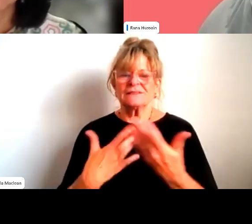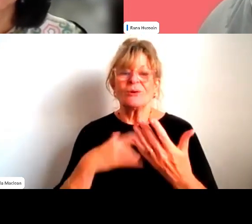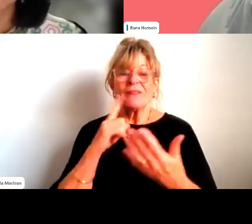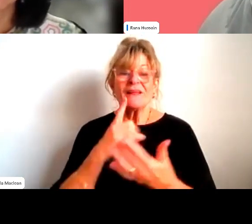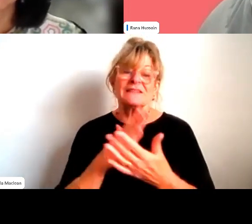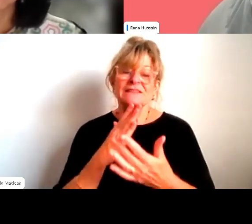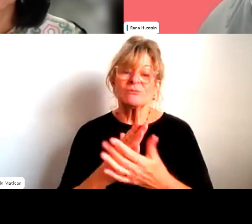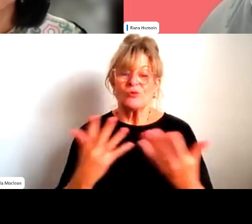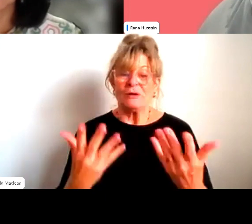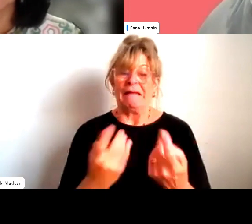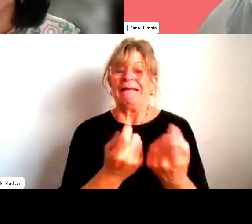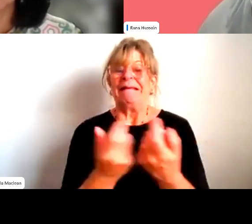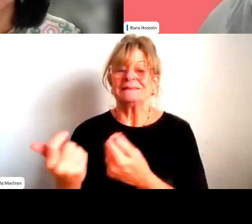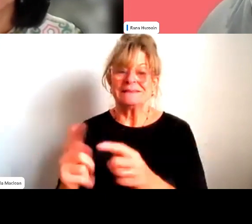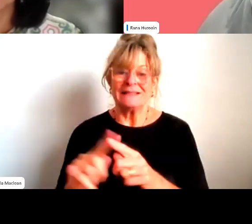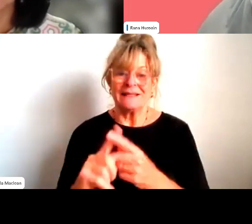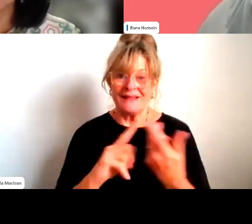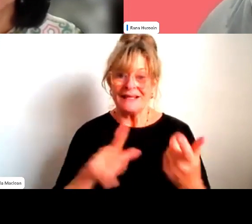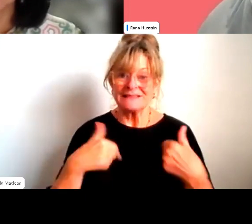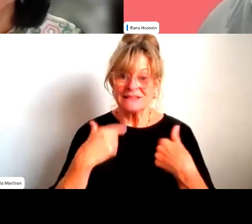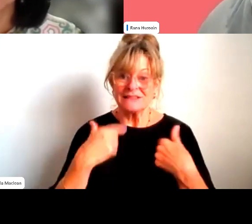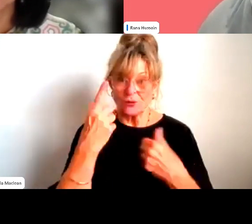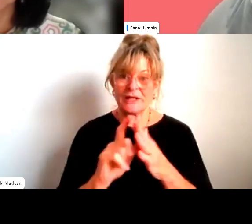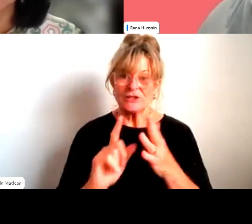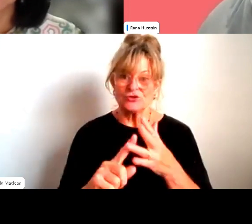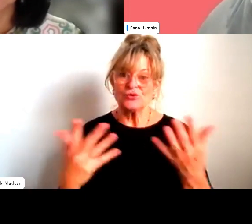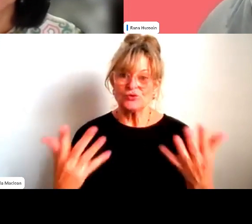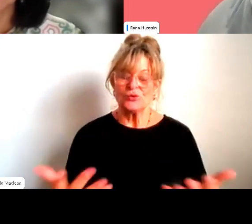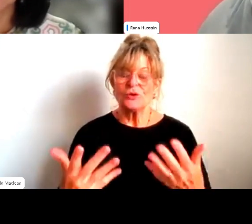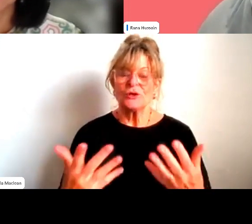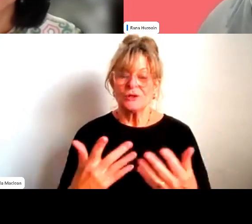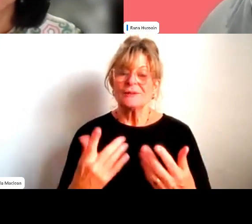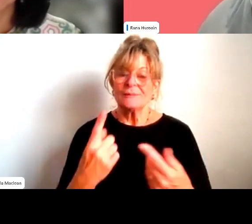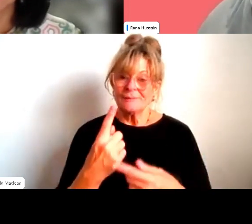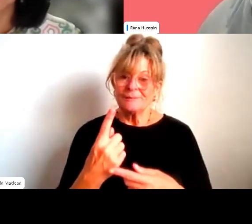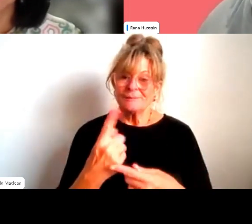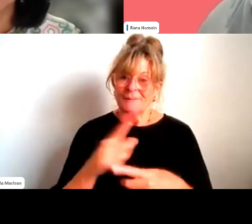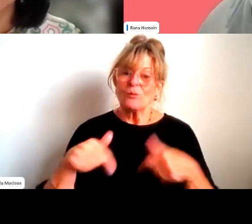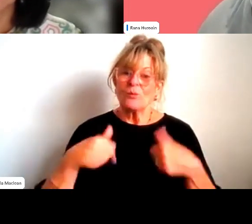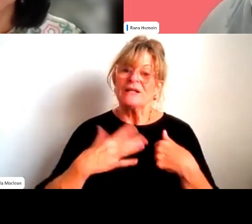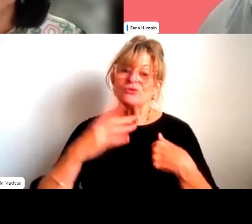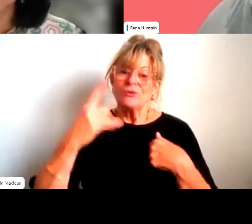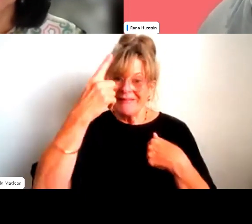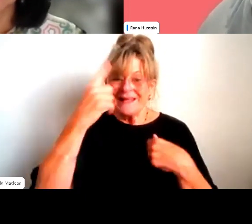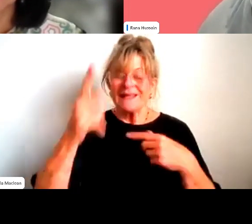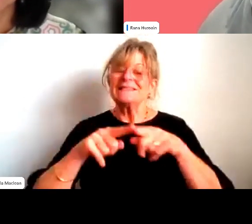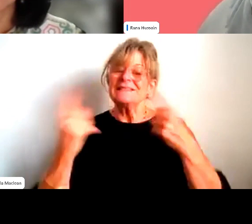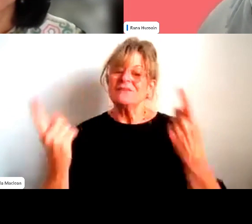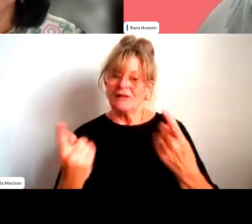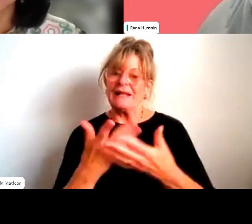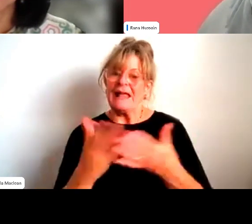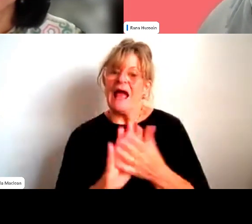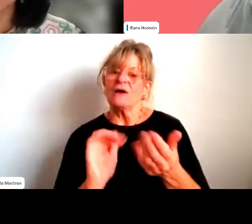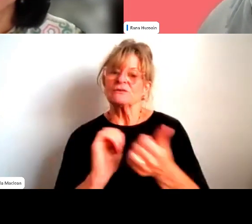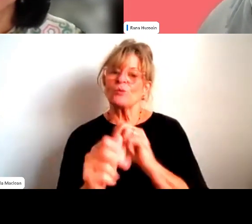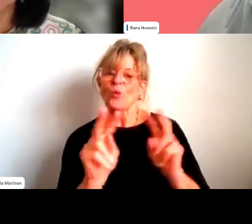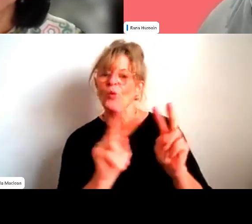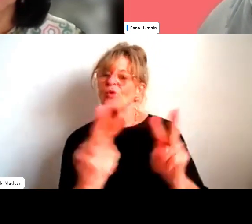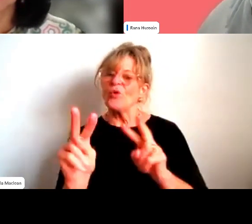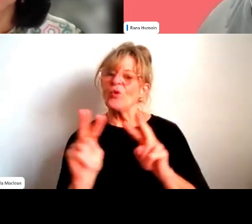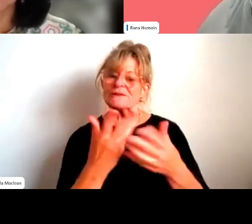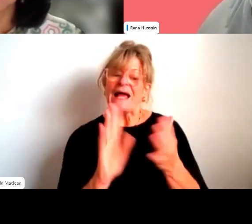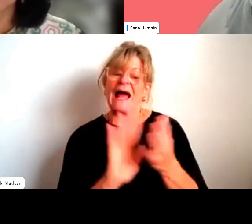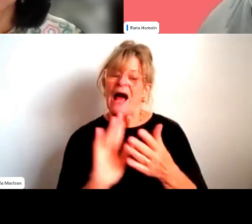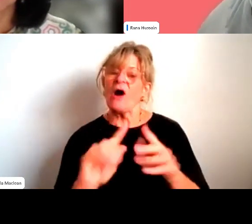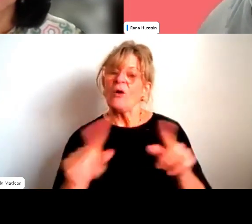practical things we can do in thinking differently about what sport looks like and how we participate, play and